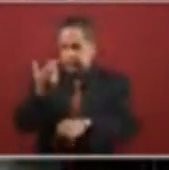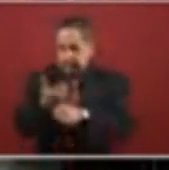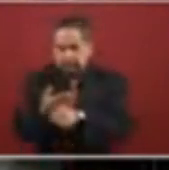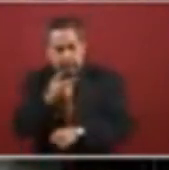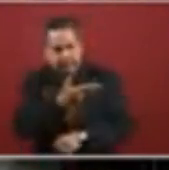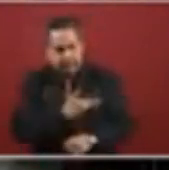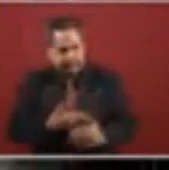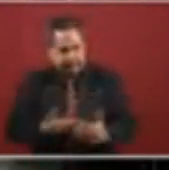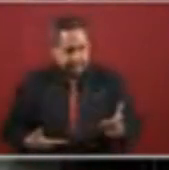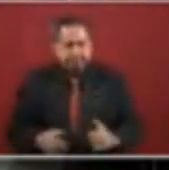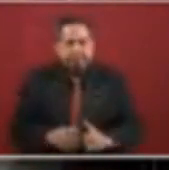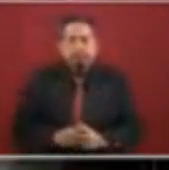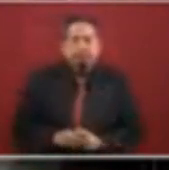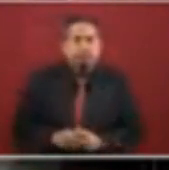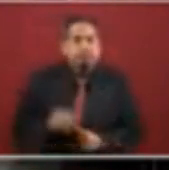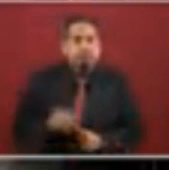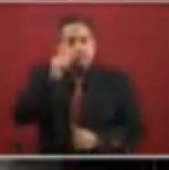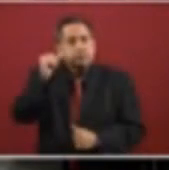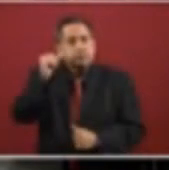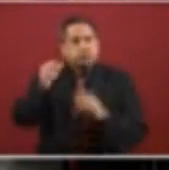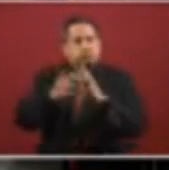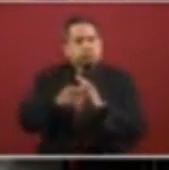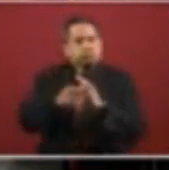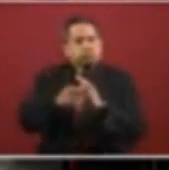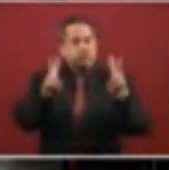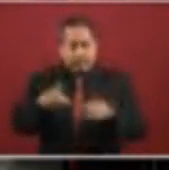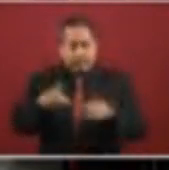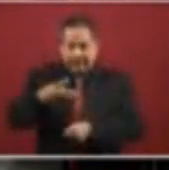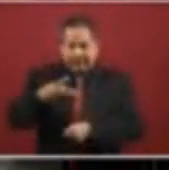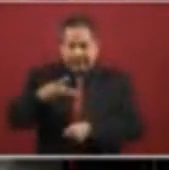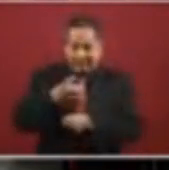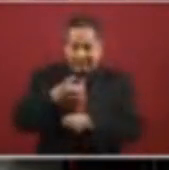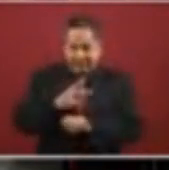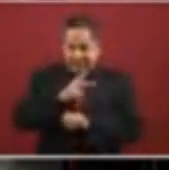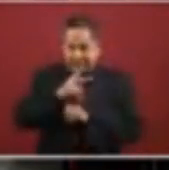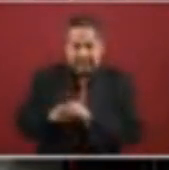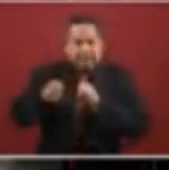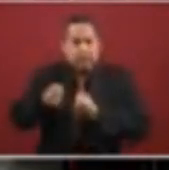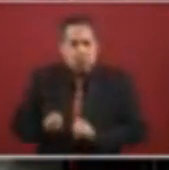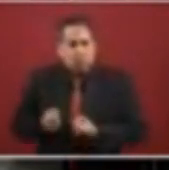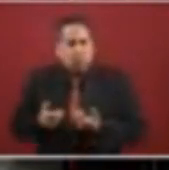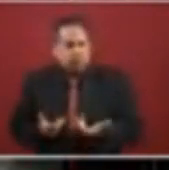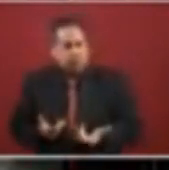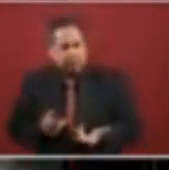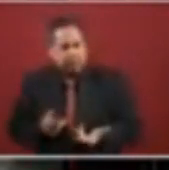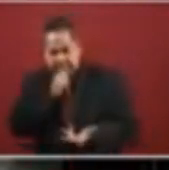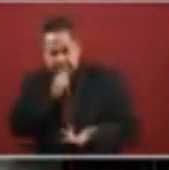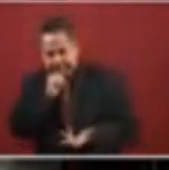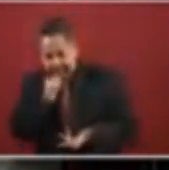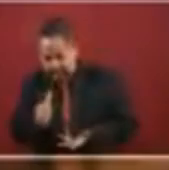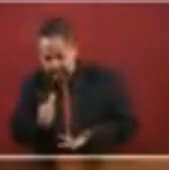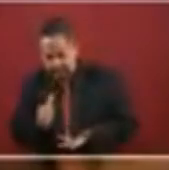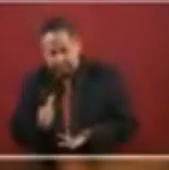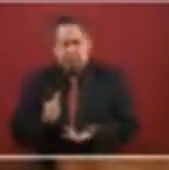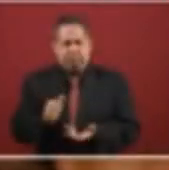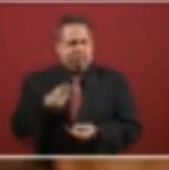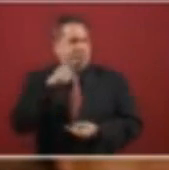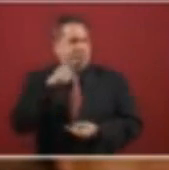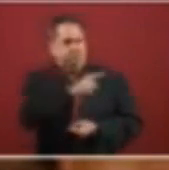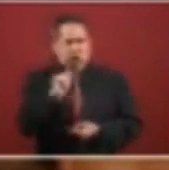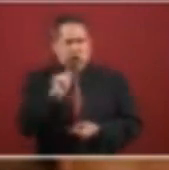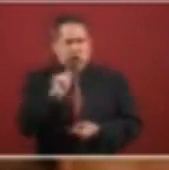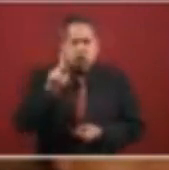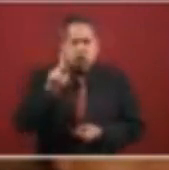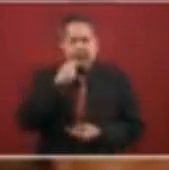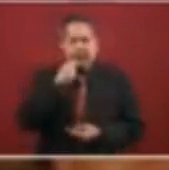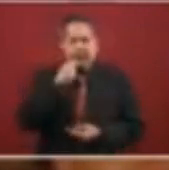The day of that he didn't have the issue of a third country. However, Donald Trump announced the measures with which he would deny the